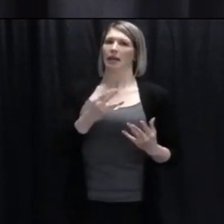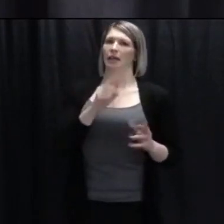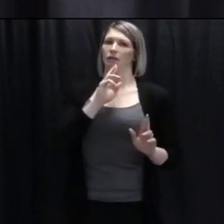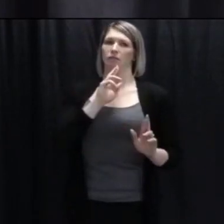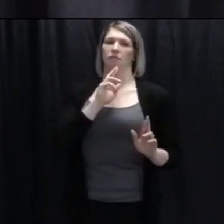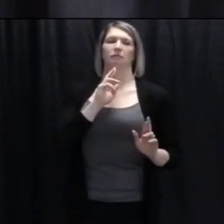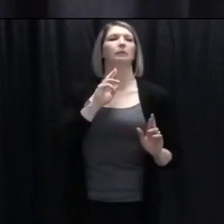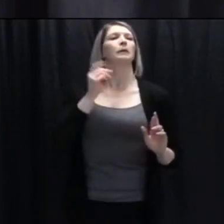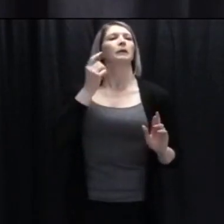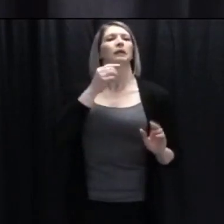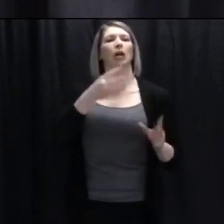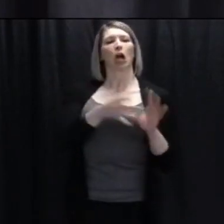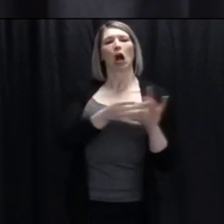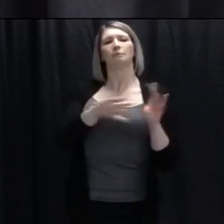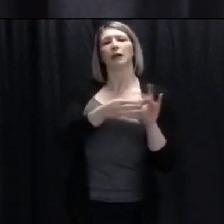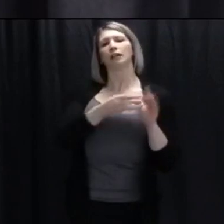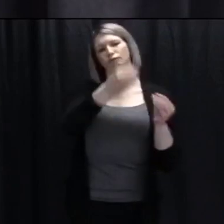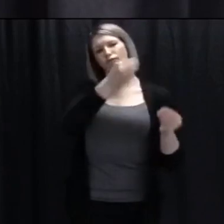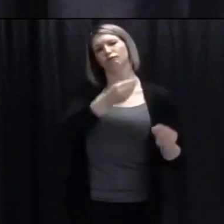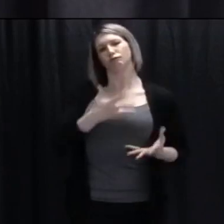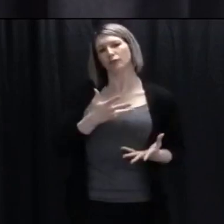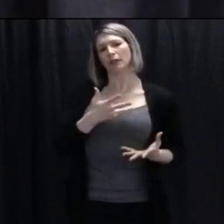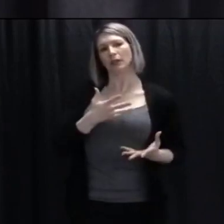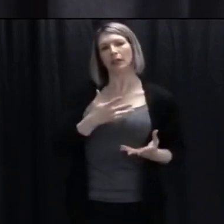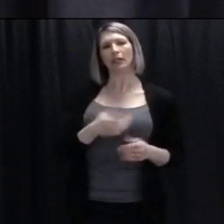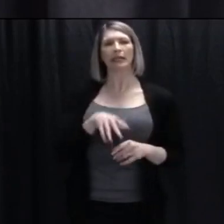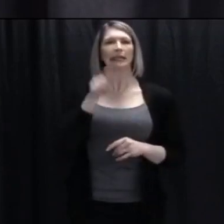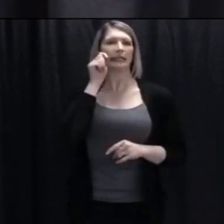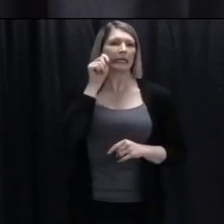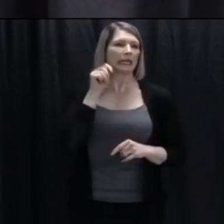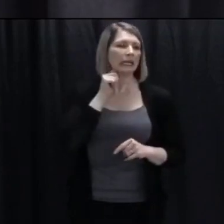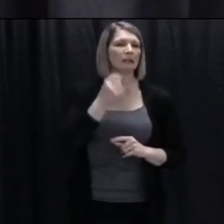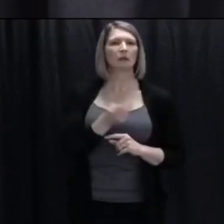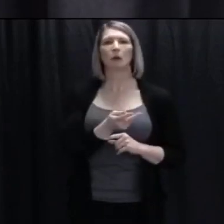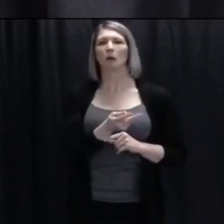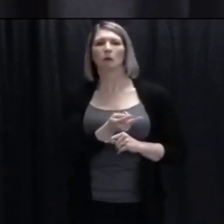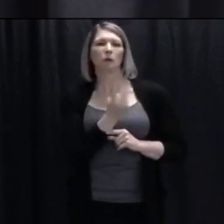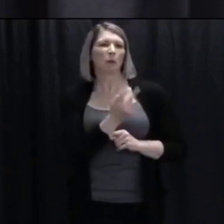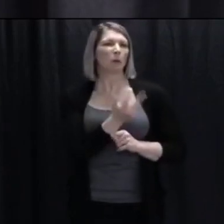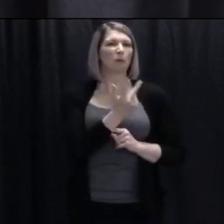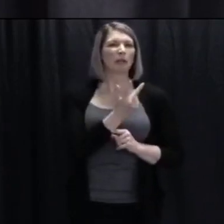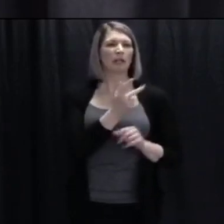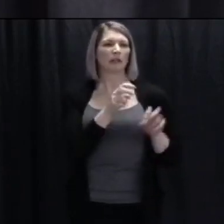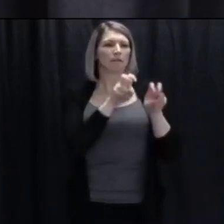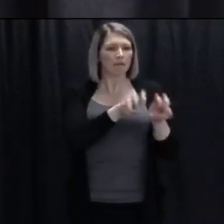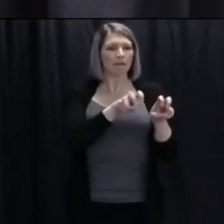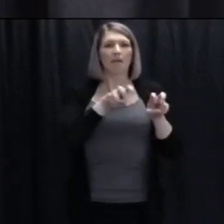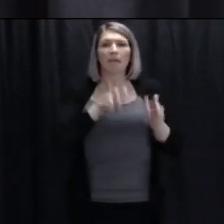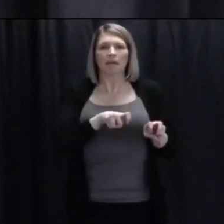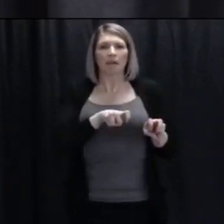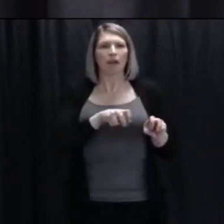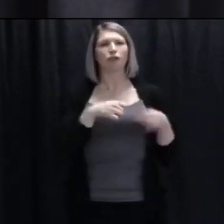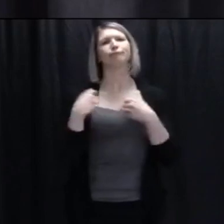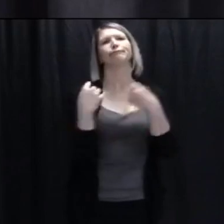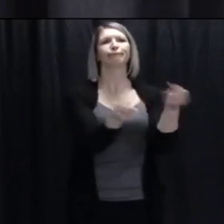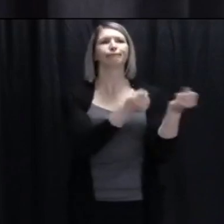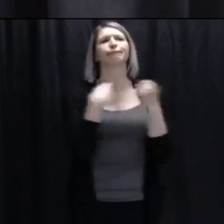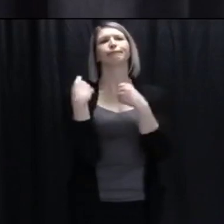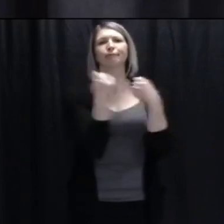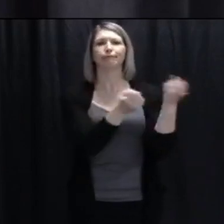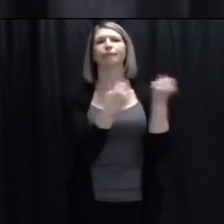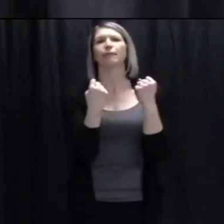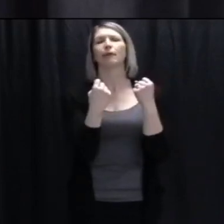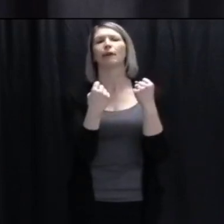of teens in cars in groups of four and five, and there is an onus on both the teenagers